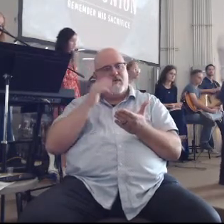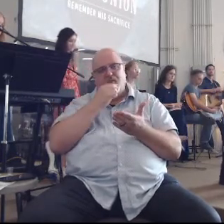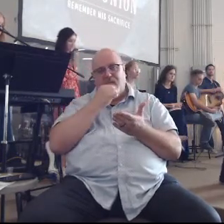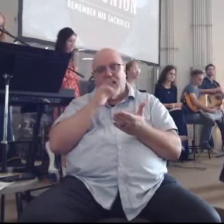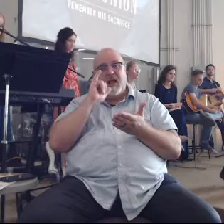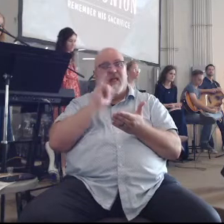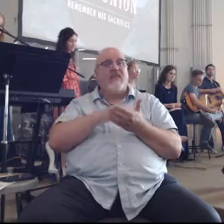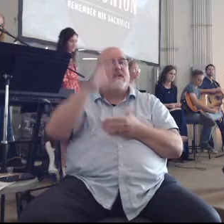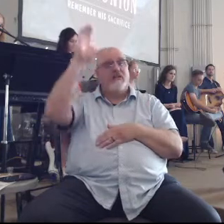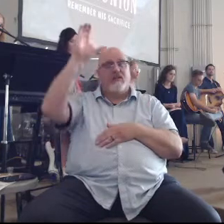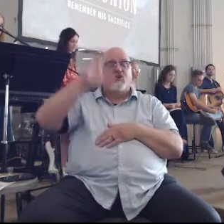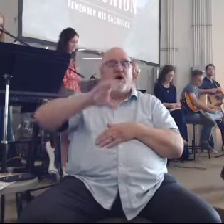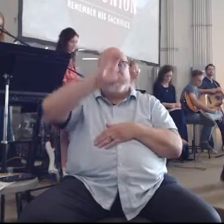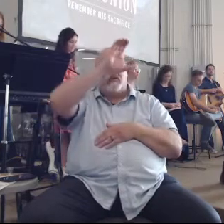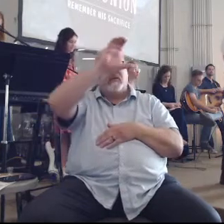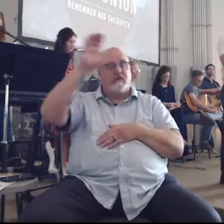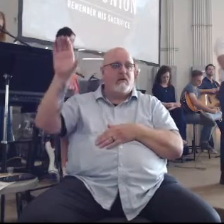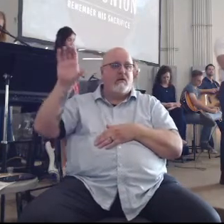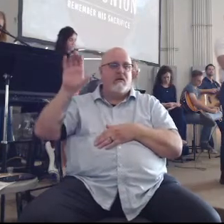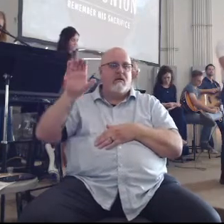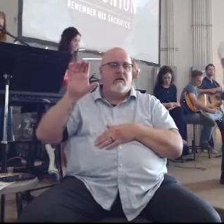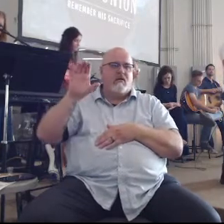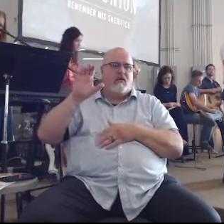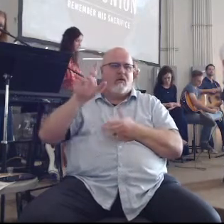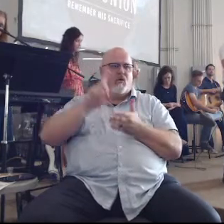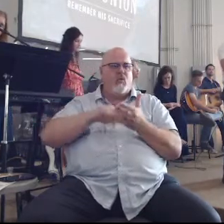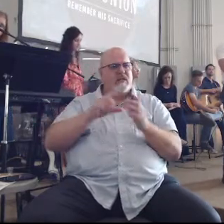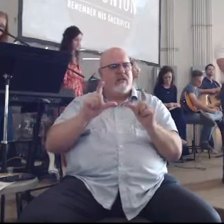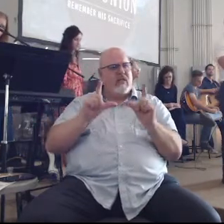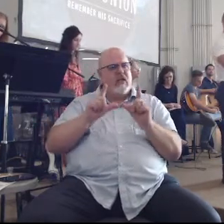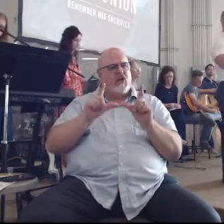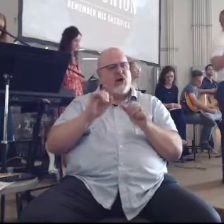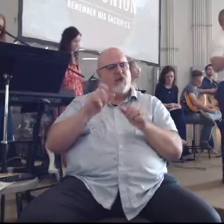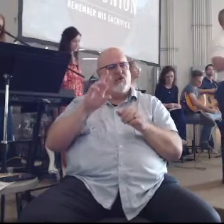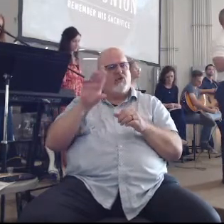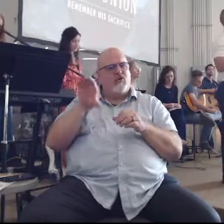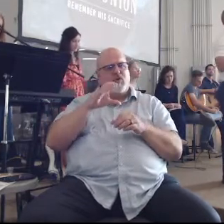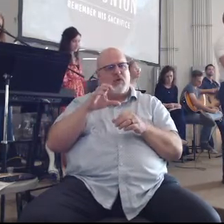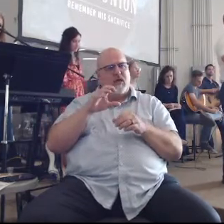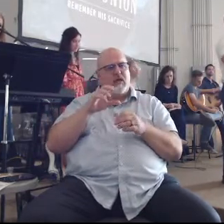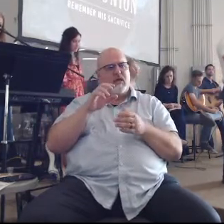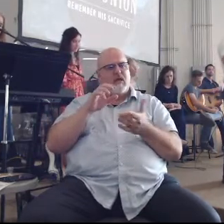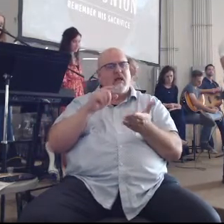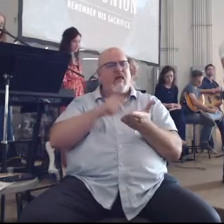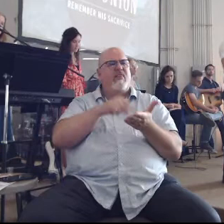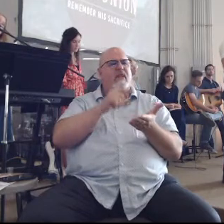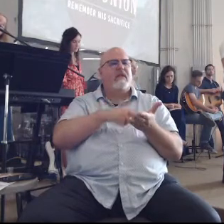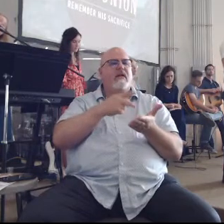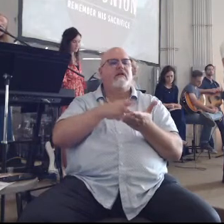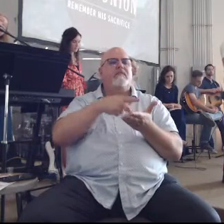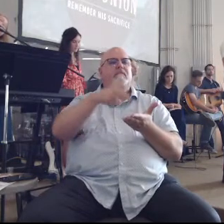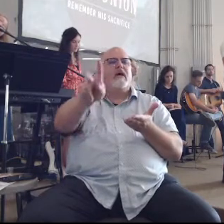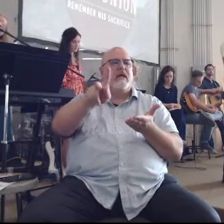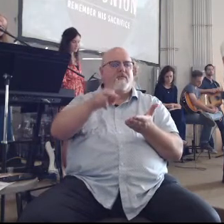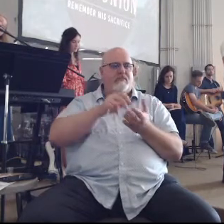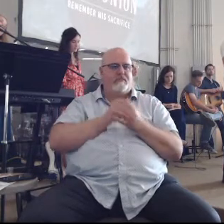that's the cross what is that card doing it's saying whatever the debt was it was written on that form is being paid